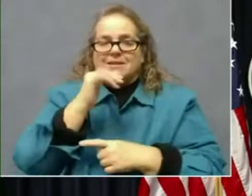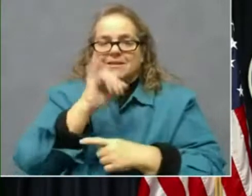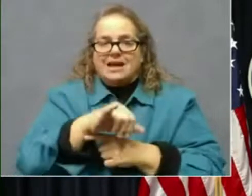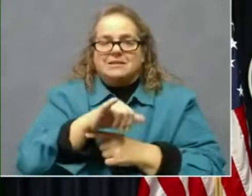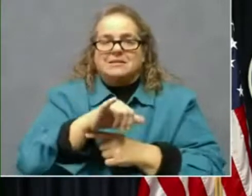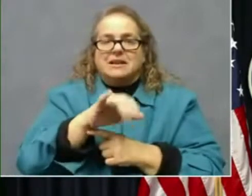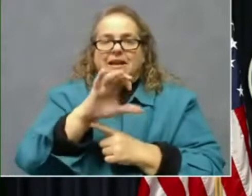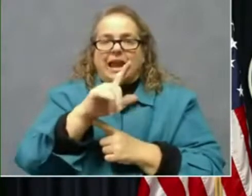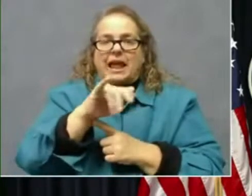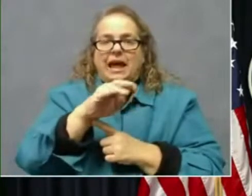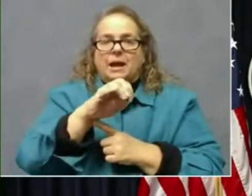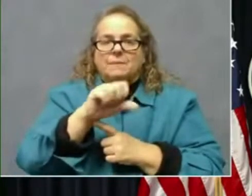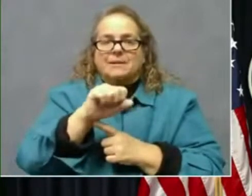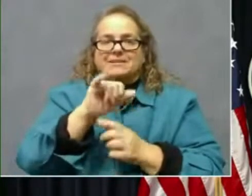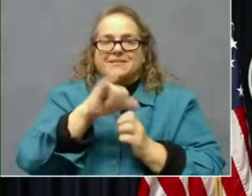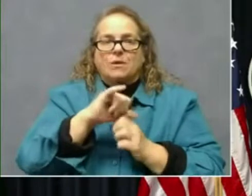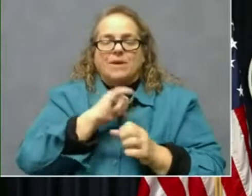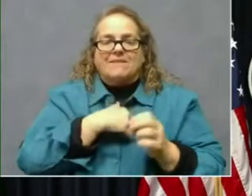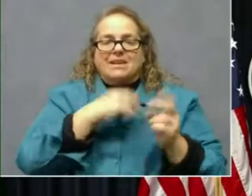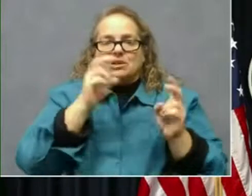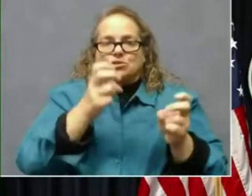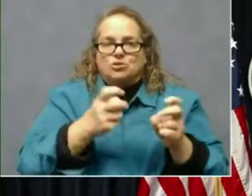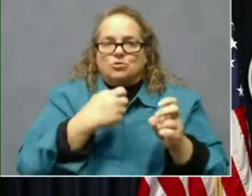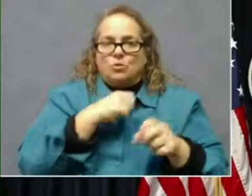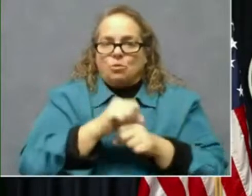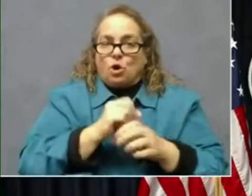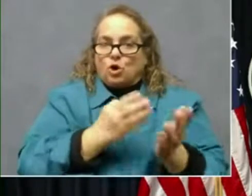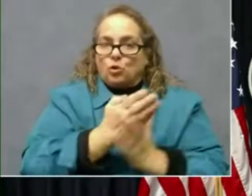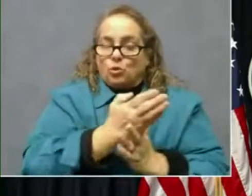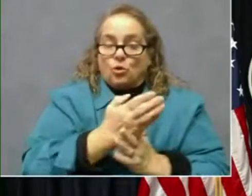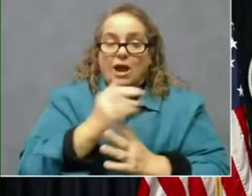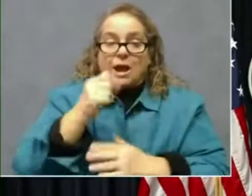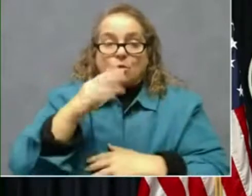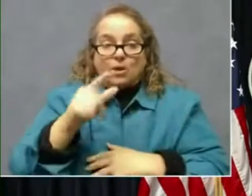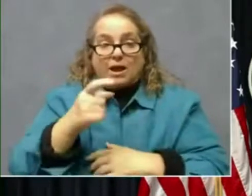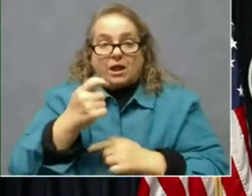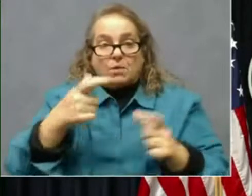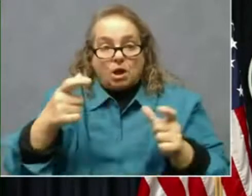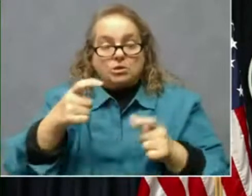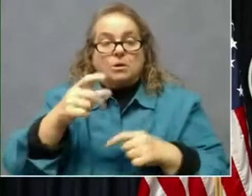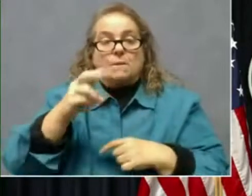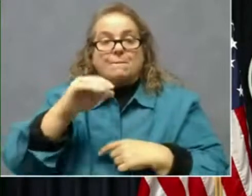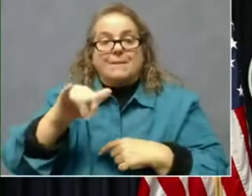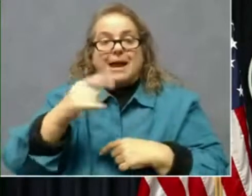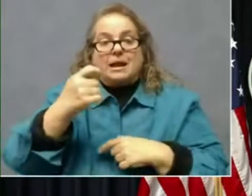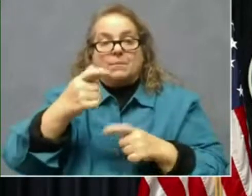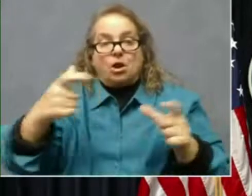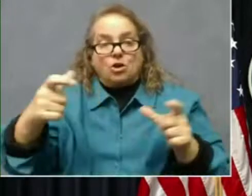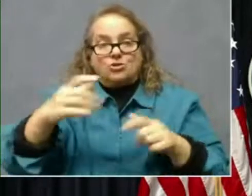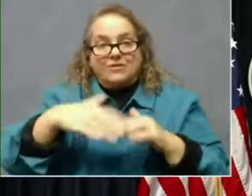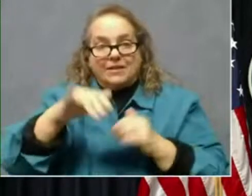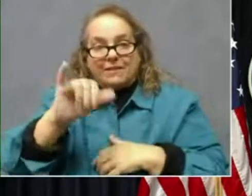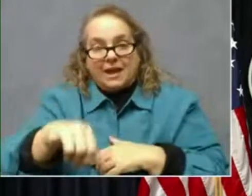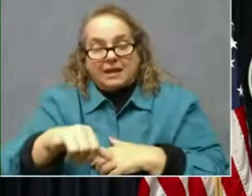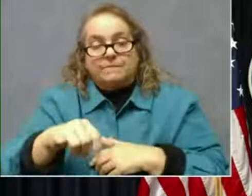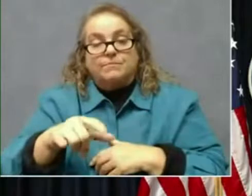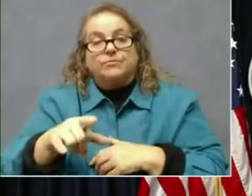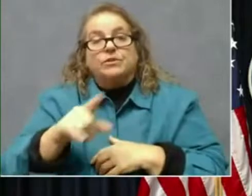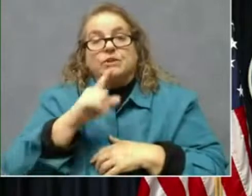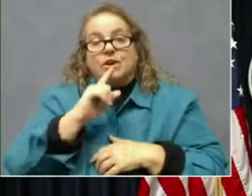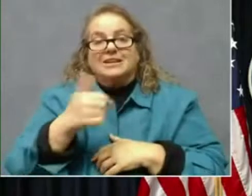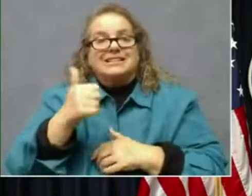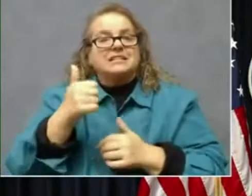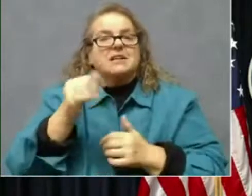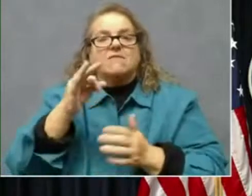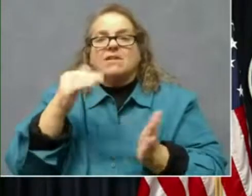issues that we got to work through. Uh, April, a little larger, may a little larger, uh, than that. Um, there's certainly tens of thousands of